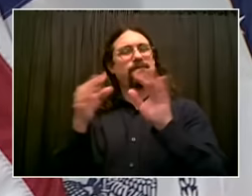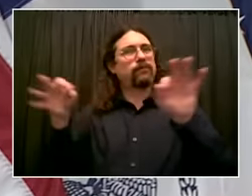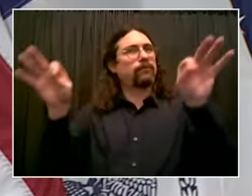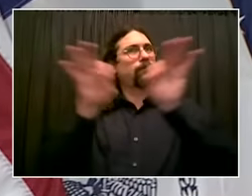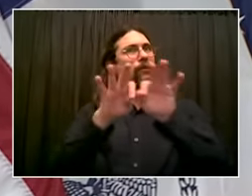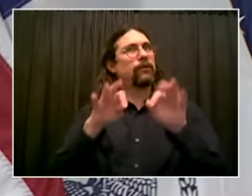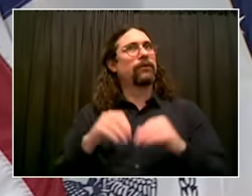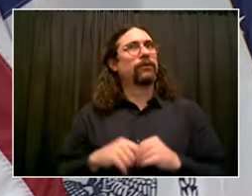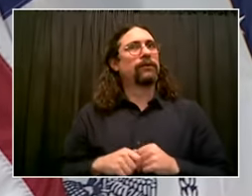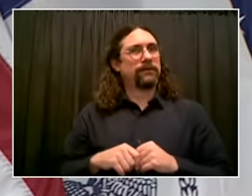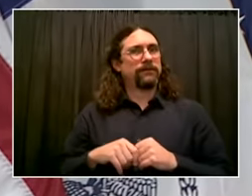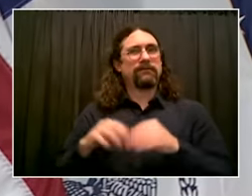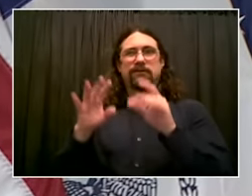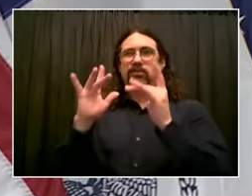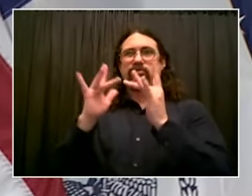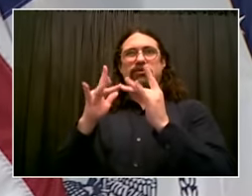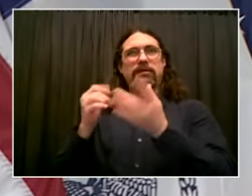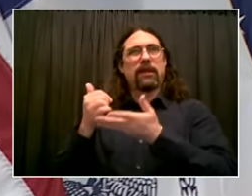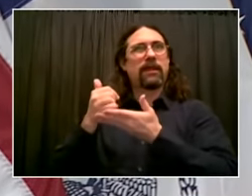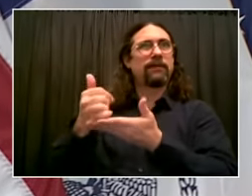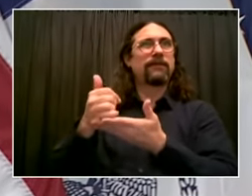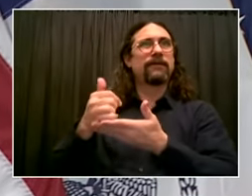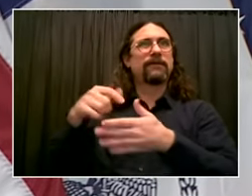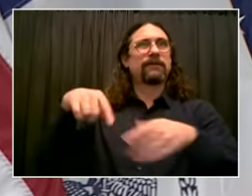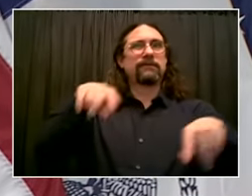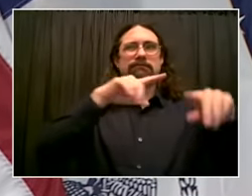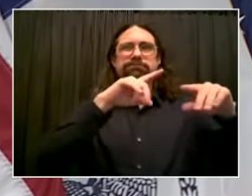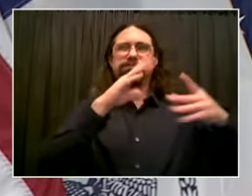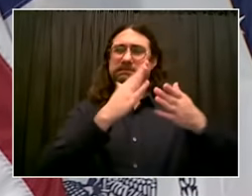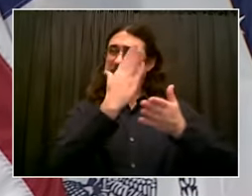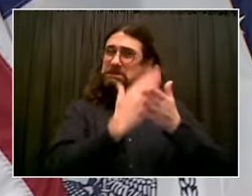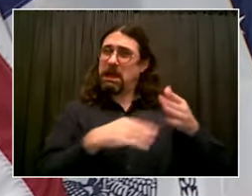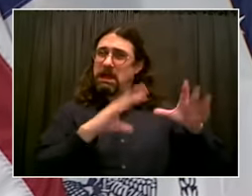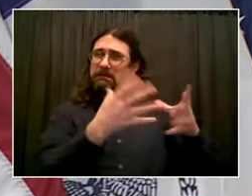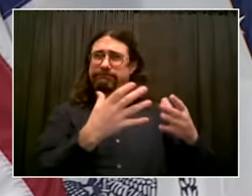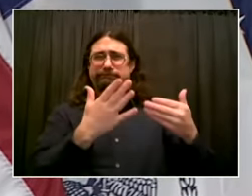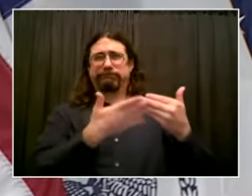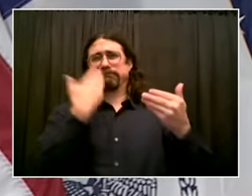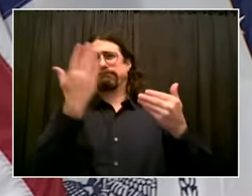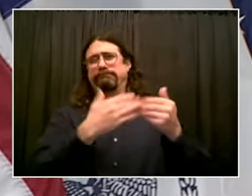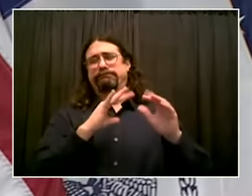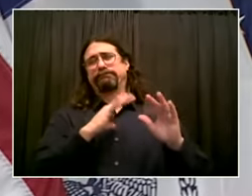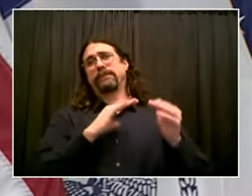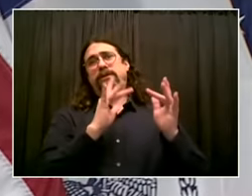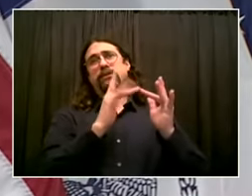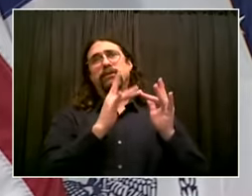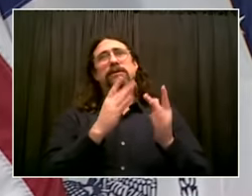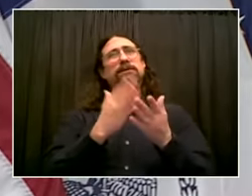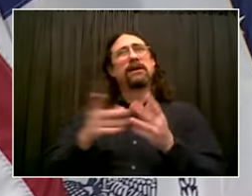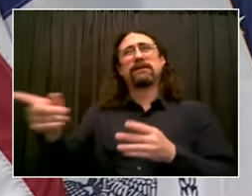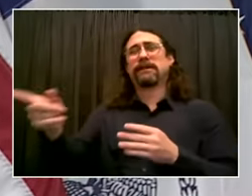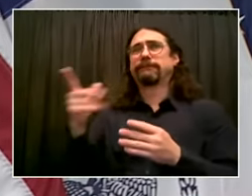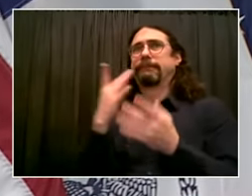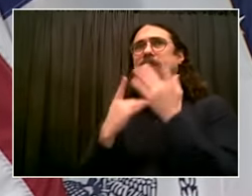painful truth for too many families in this city. So my pleasure to introduce State Senator Kevin Parker.